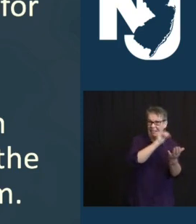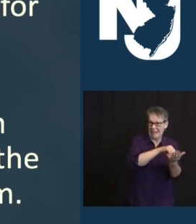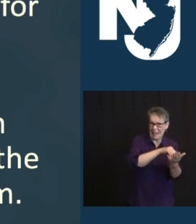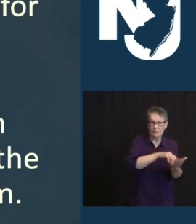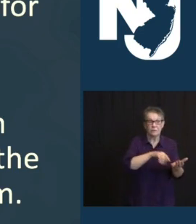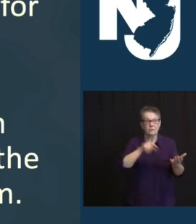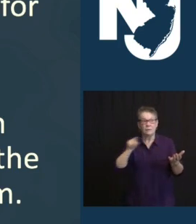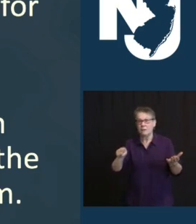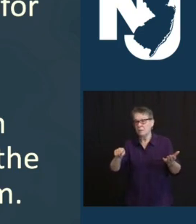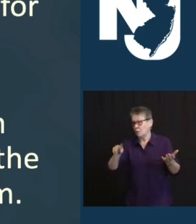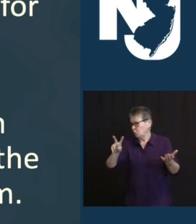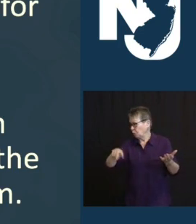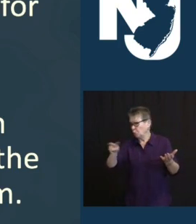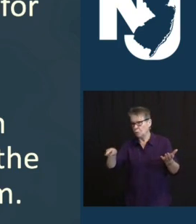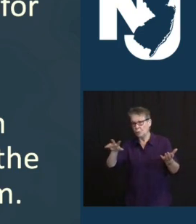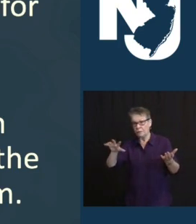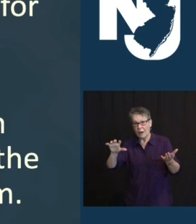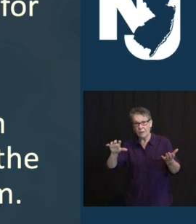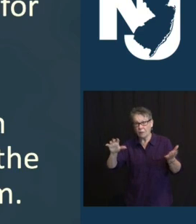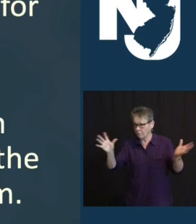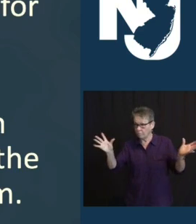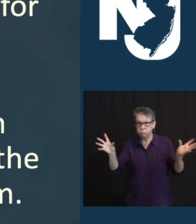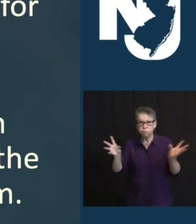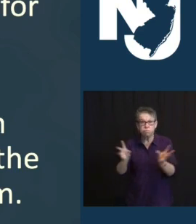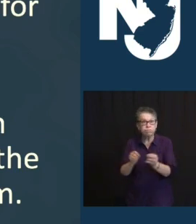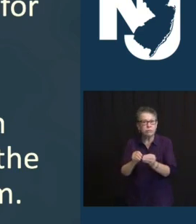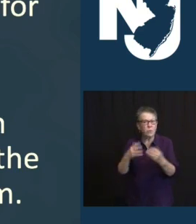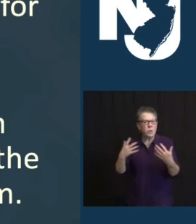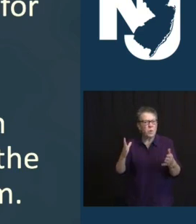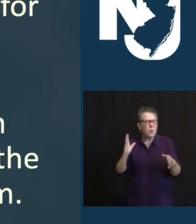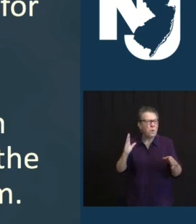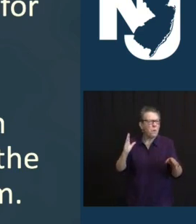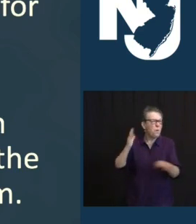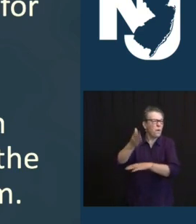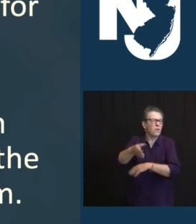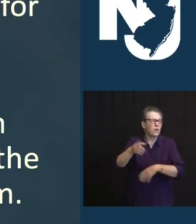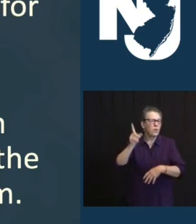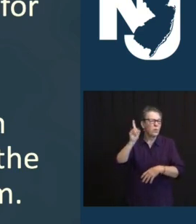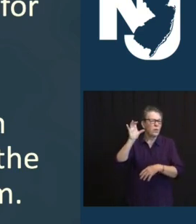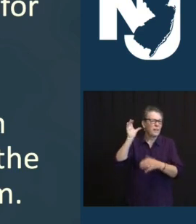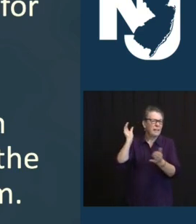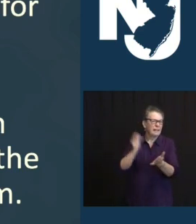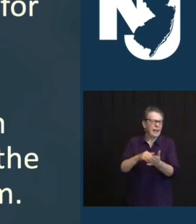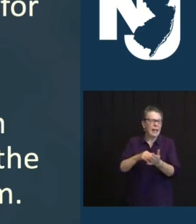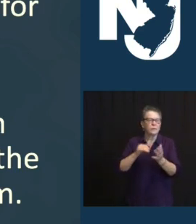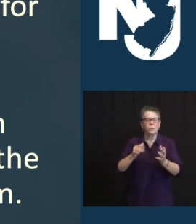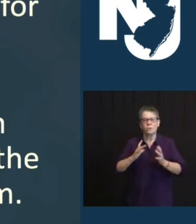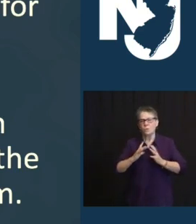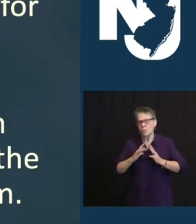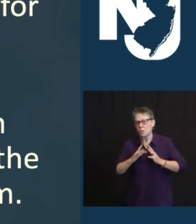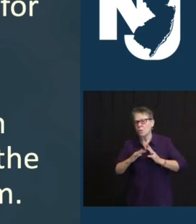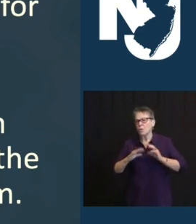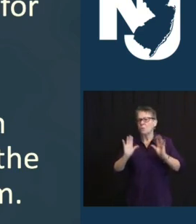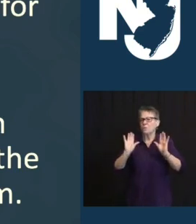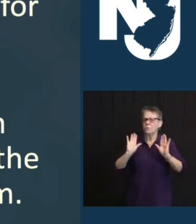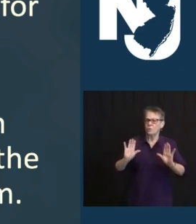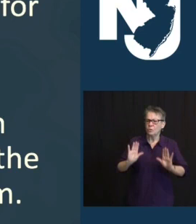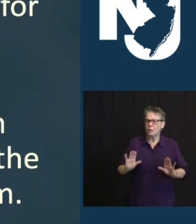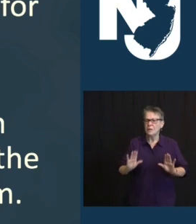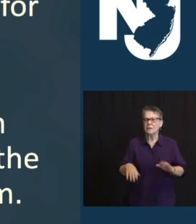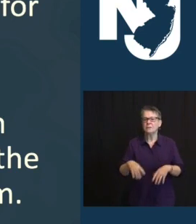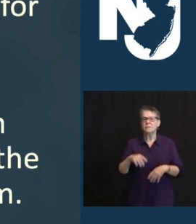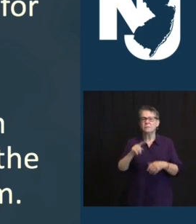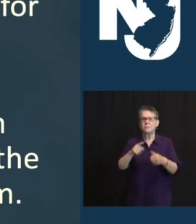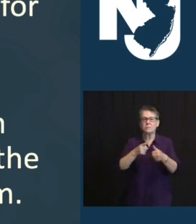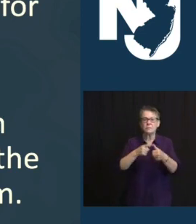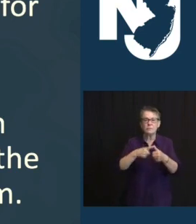EFFECTIVE VACCINE IN OUR TOOL KIT, ESPECIALLY ONE THAT REQUIRES ONLY ONE DOSE AND CAN BE STORED IN REGULAR REFRIGERATION,